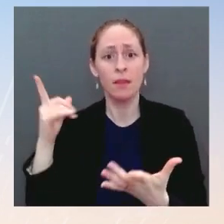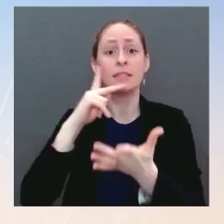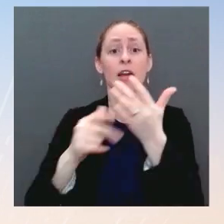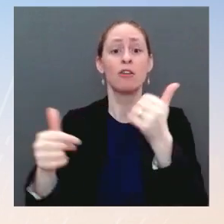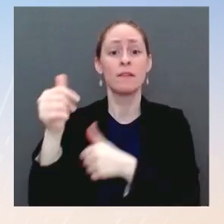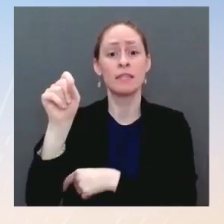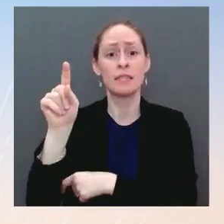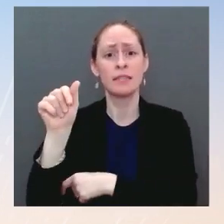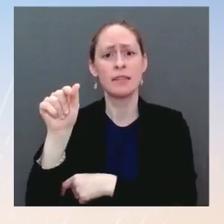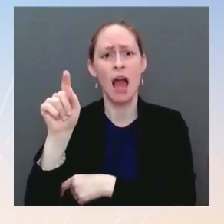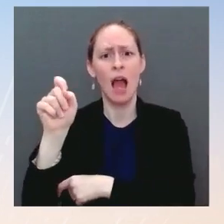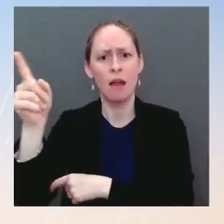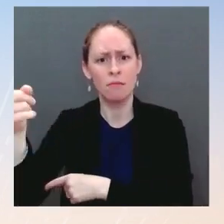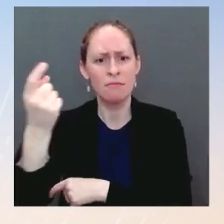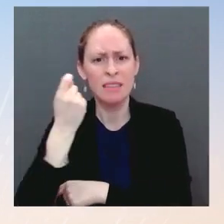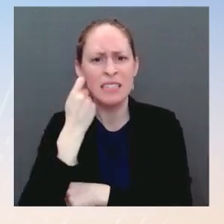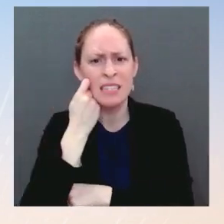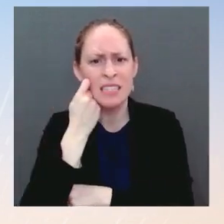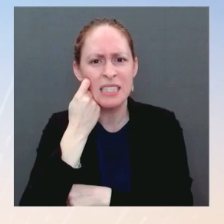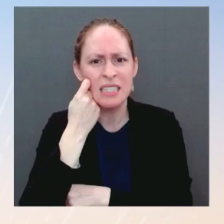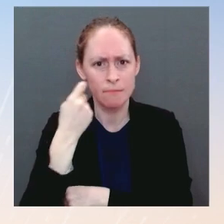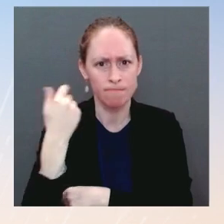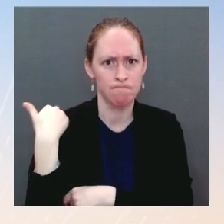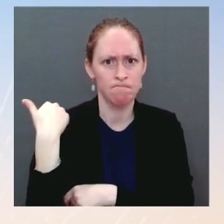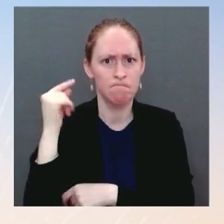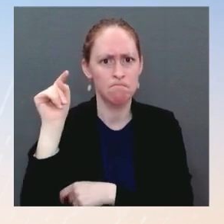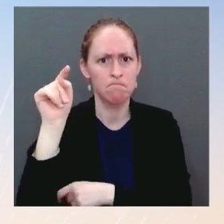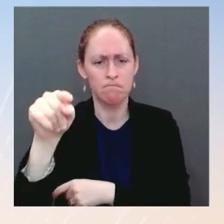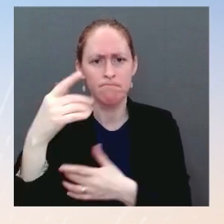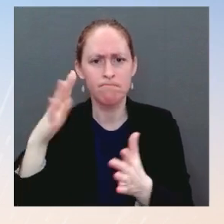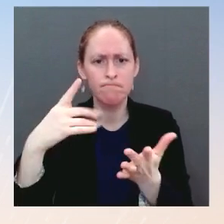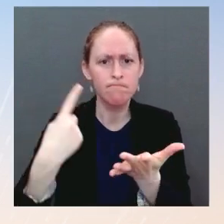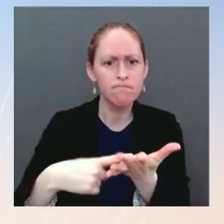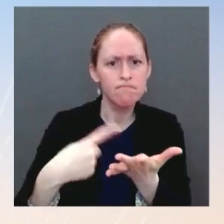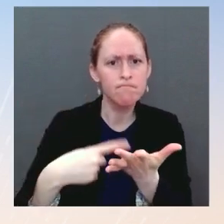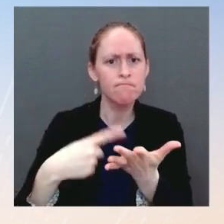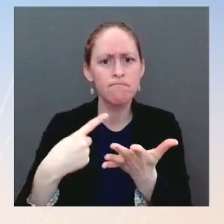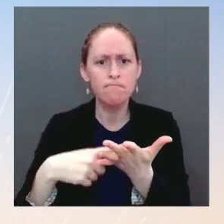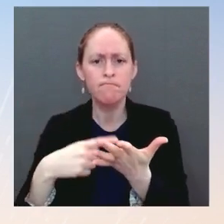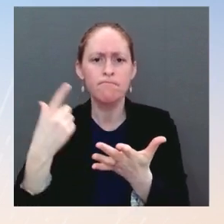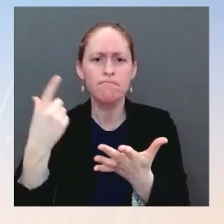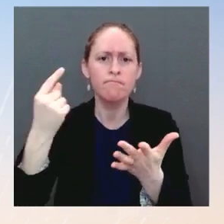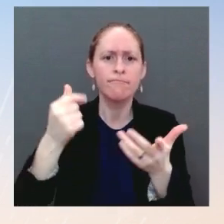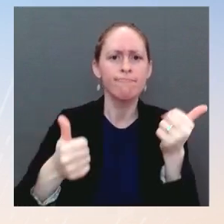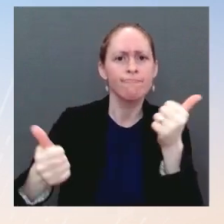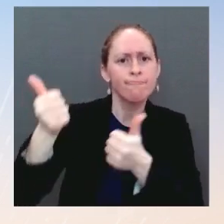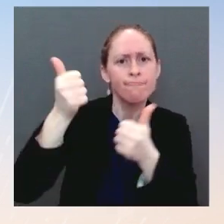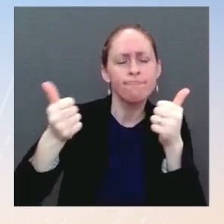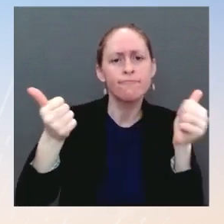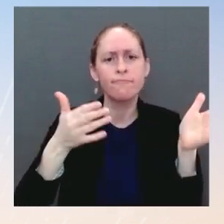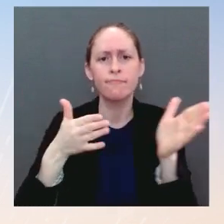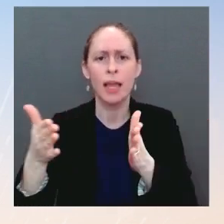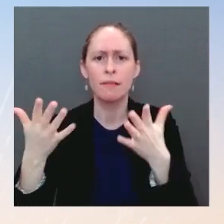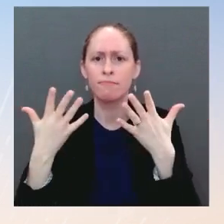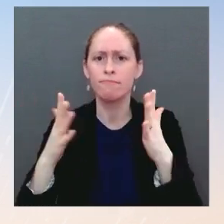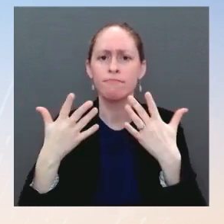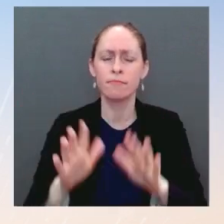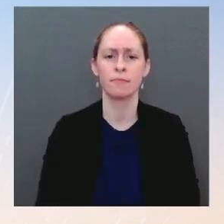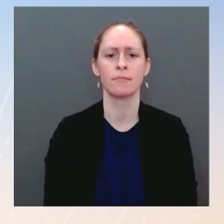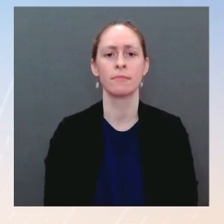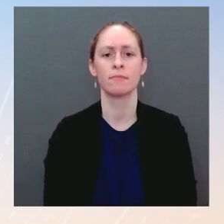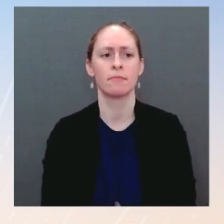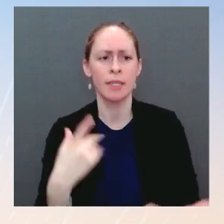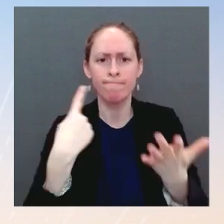about our shared priorities, including a need for a strong, united response against further Russian aggression against Ukraine. We're obviously